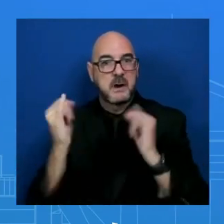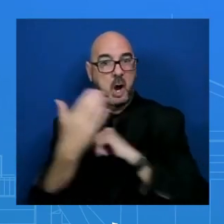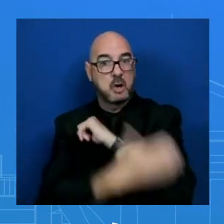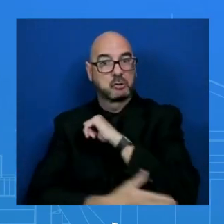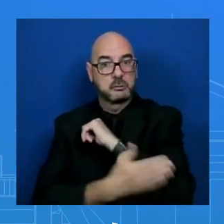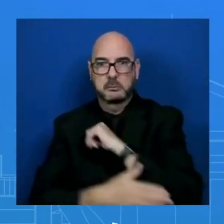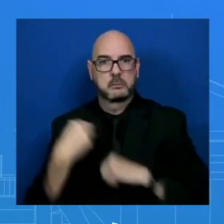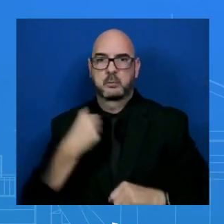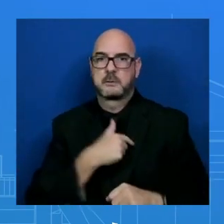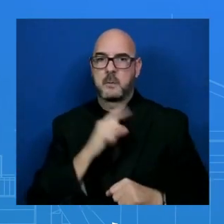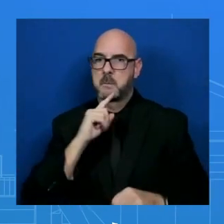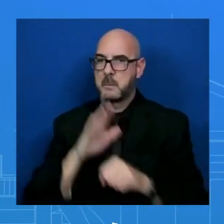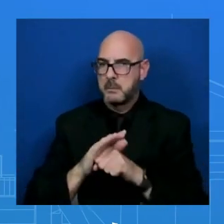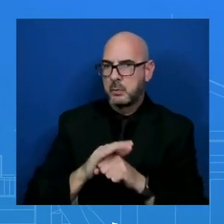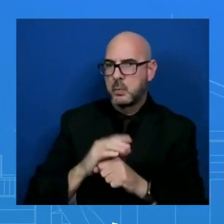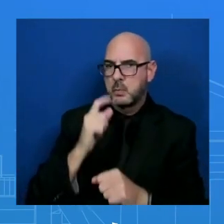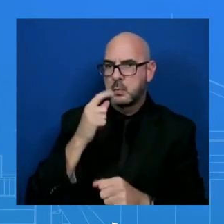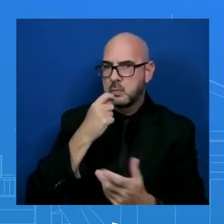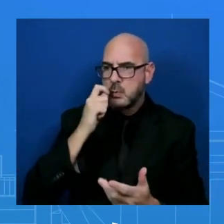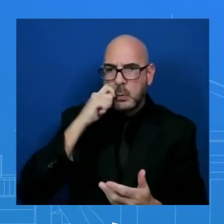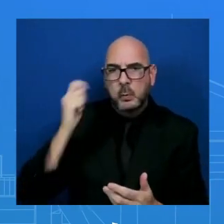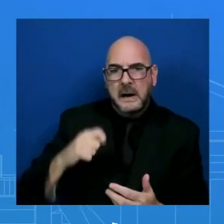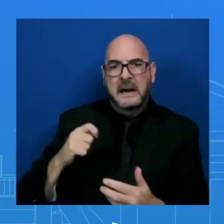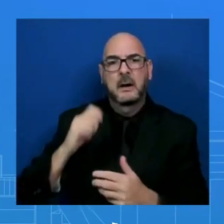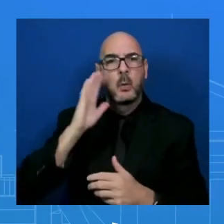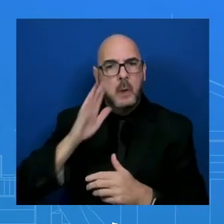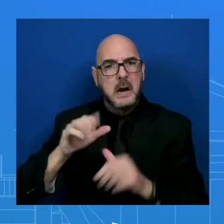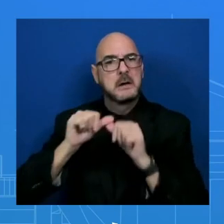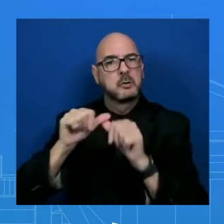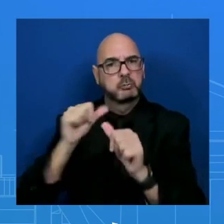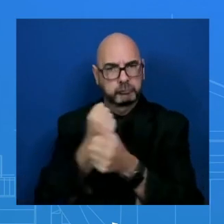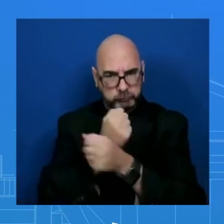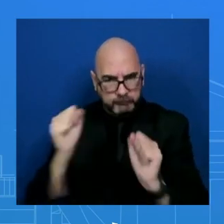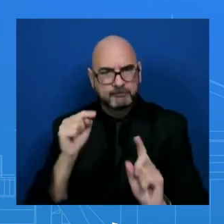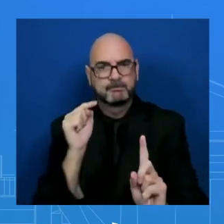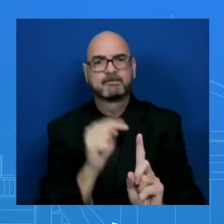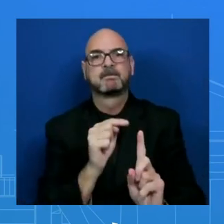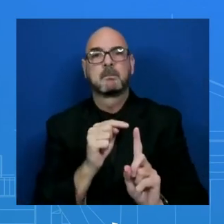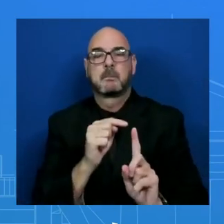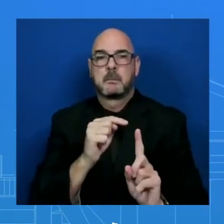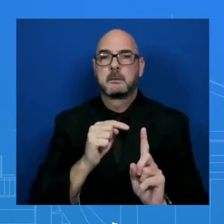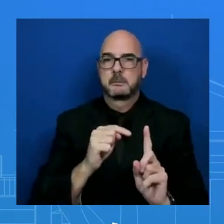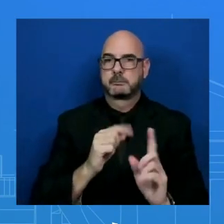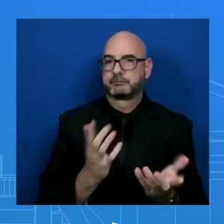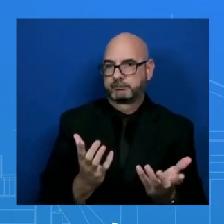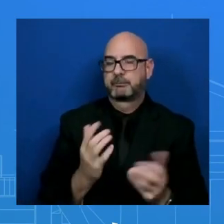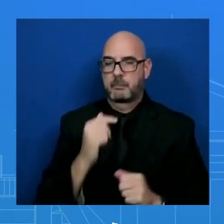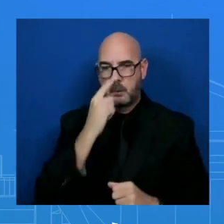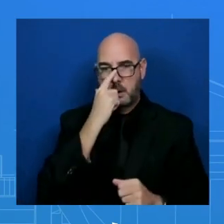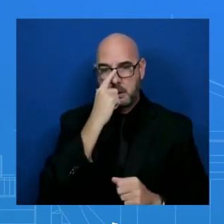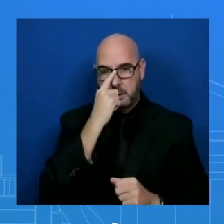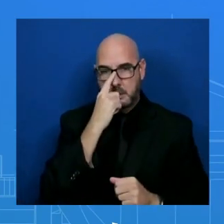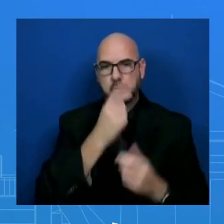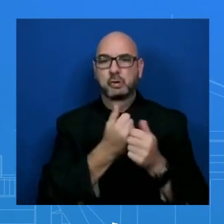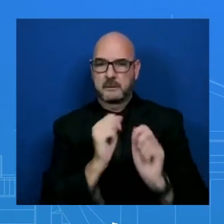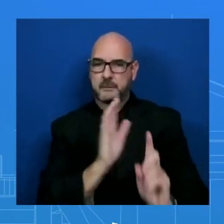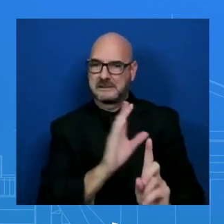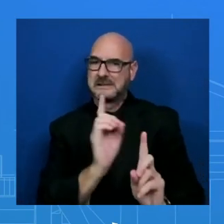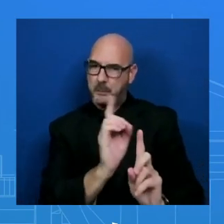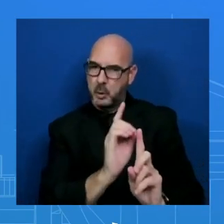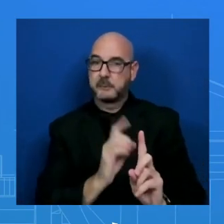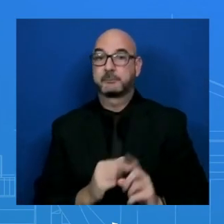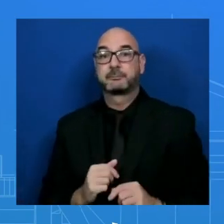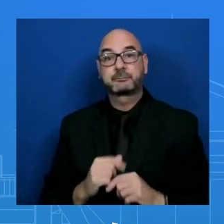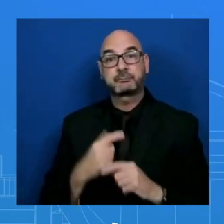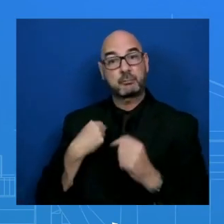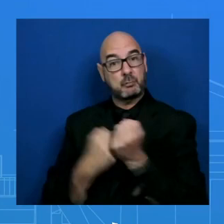as a viable, free, sovereign democracy out into the future in the support we have given to the brave